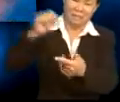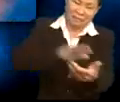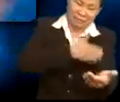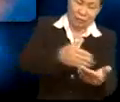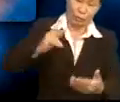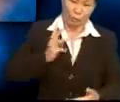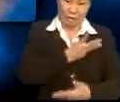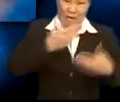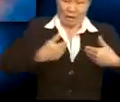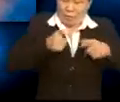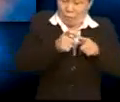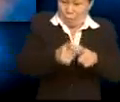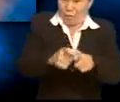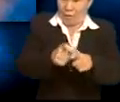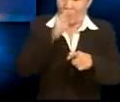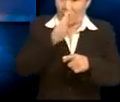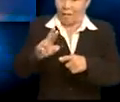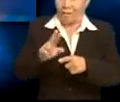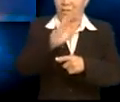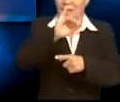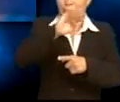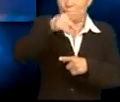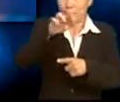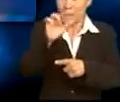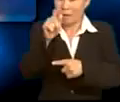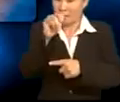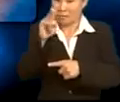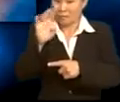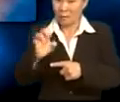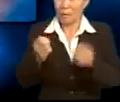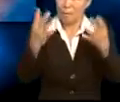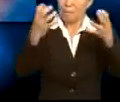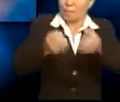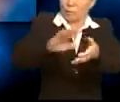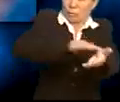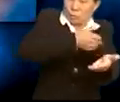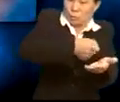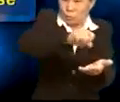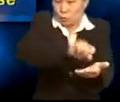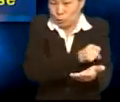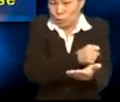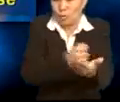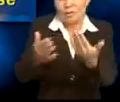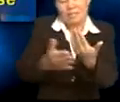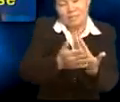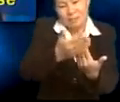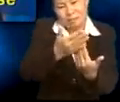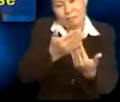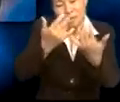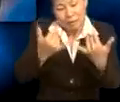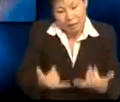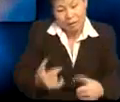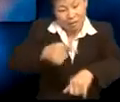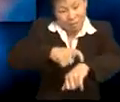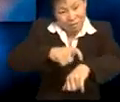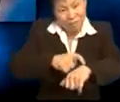We have words that are imperatives and much of the song was in the simple present tense.